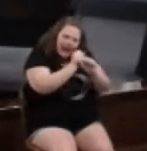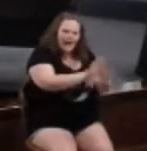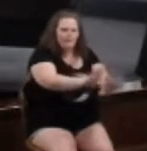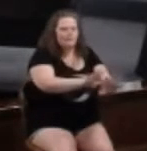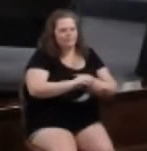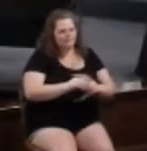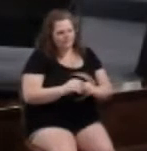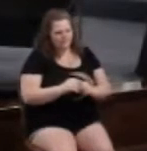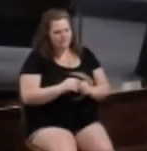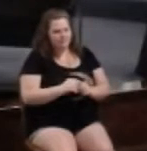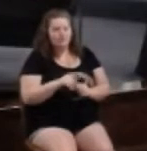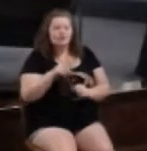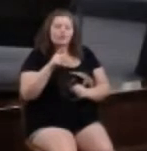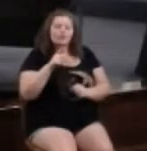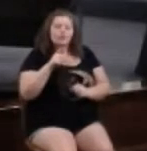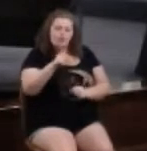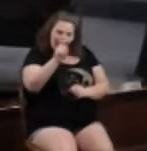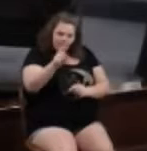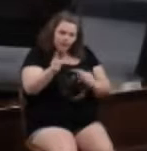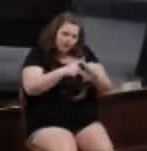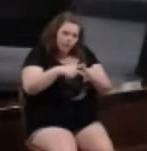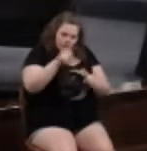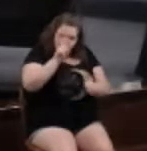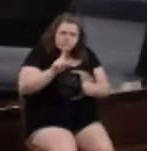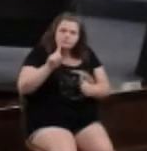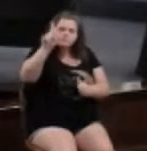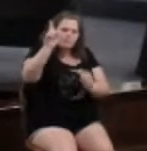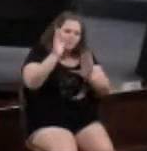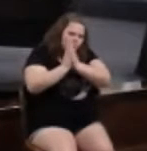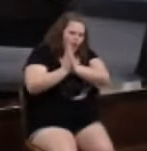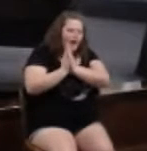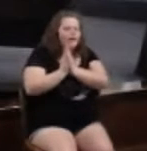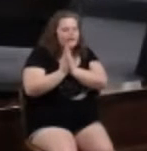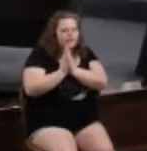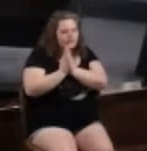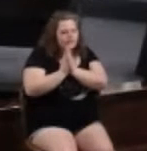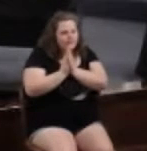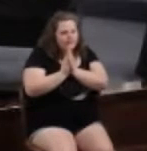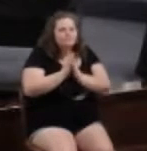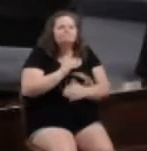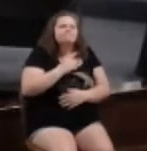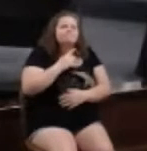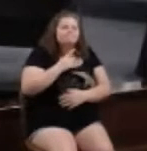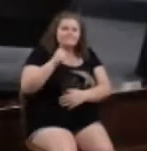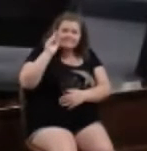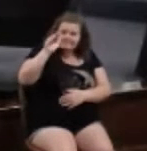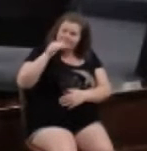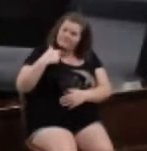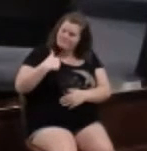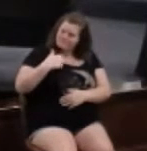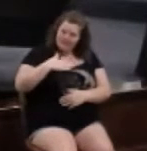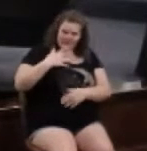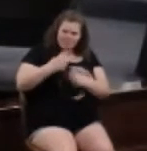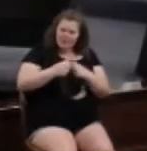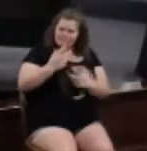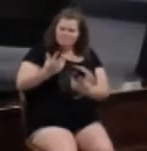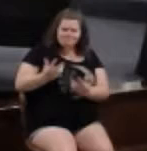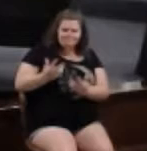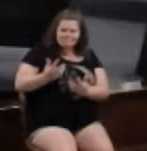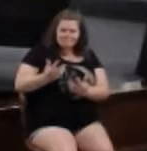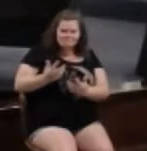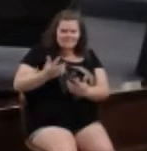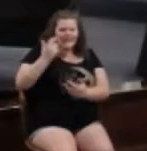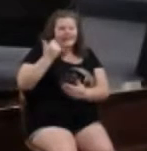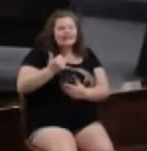You're going in prayer to God. You're considering your part in the conflict and now you remind